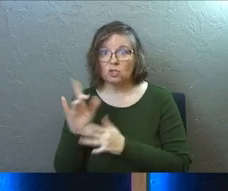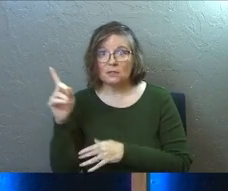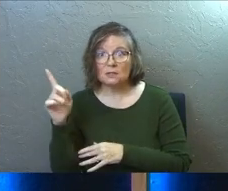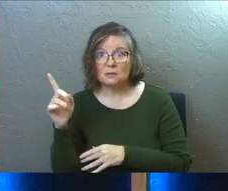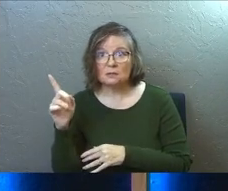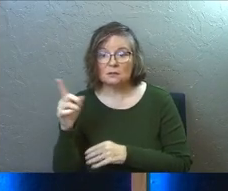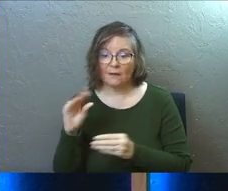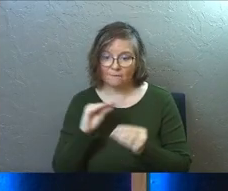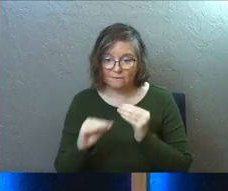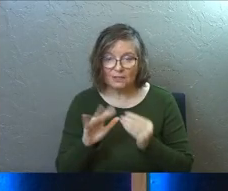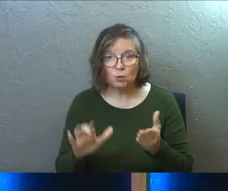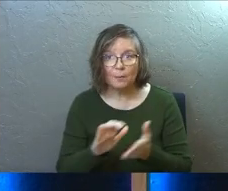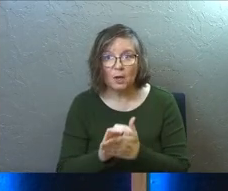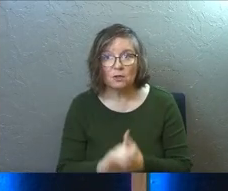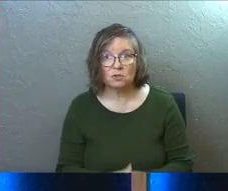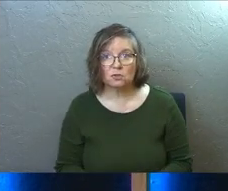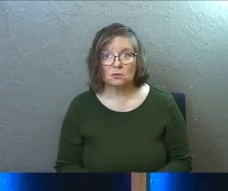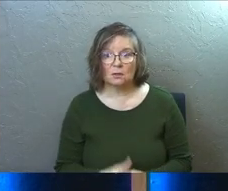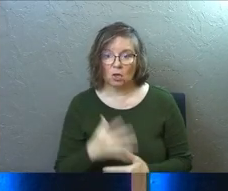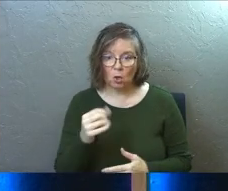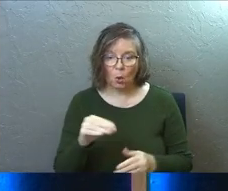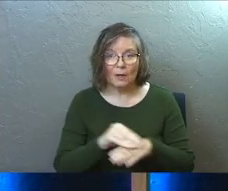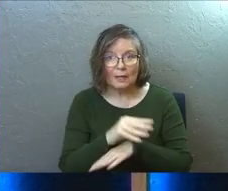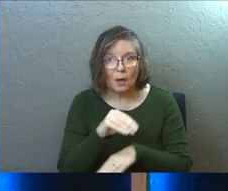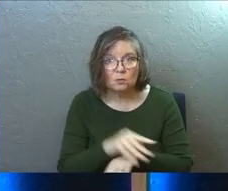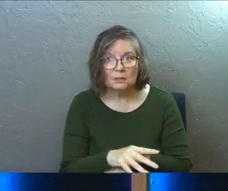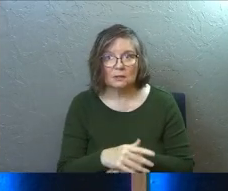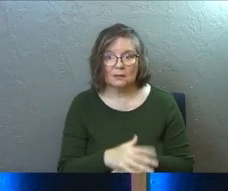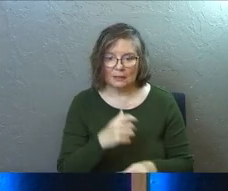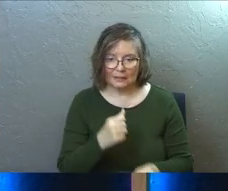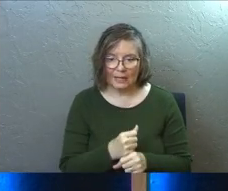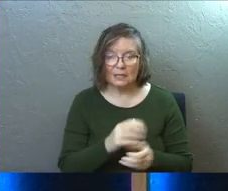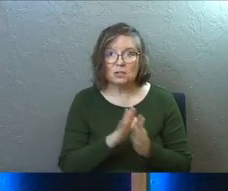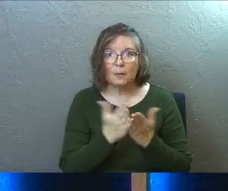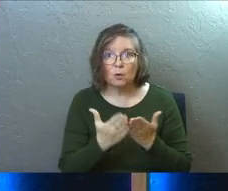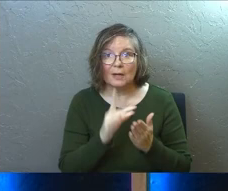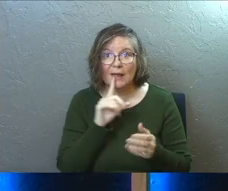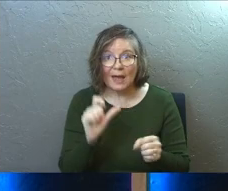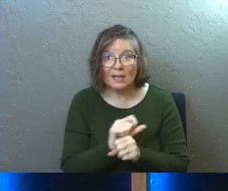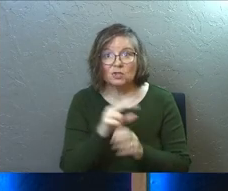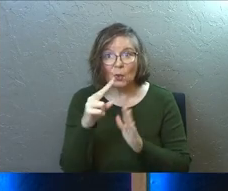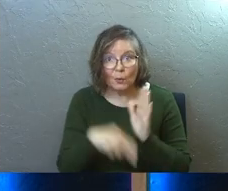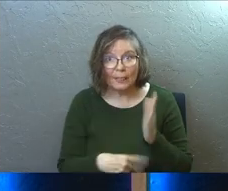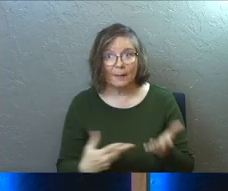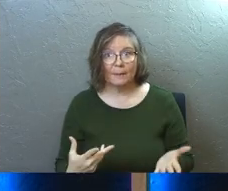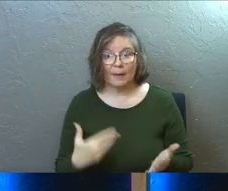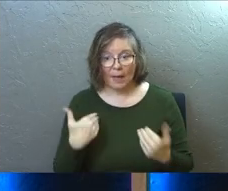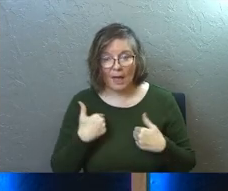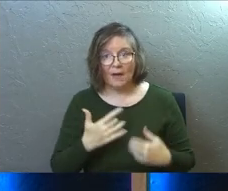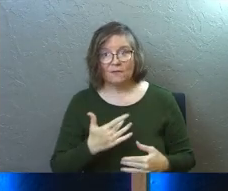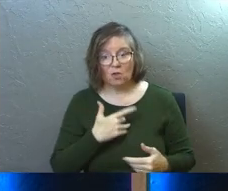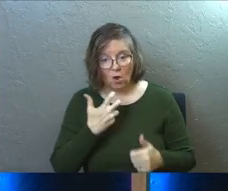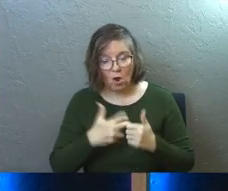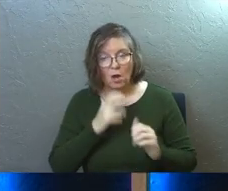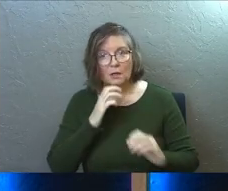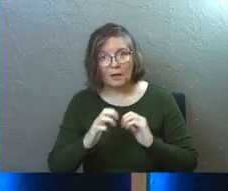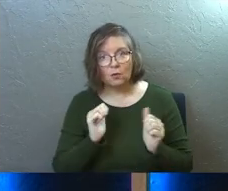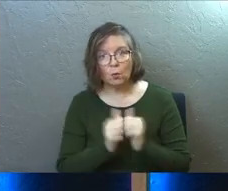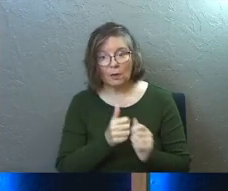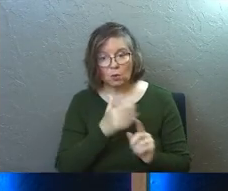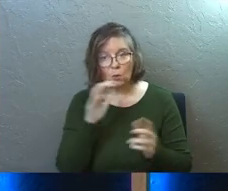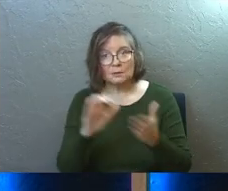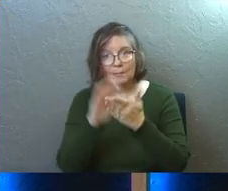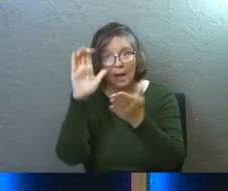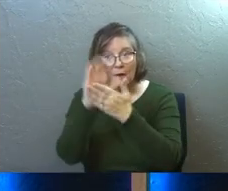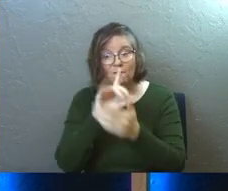Jesus? Fix your marriage. Go to counseling. Get some books and actually read them. Have the hard conversations with